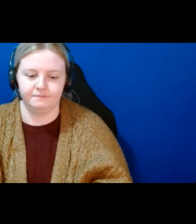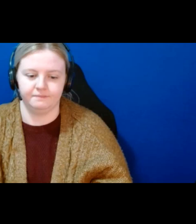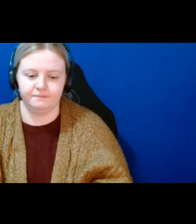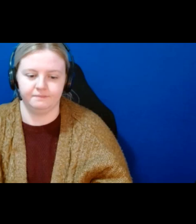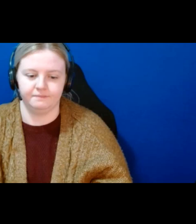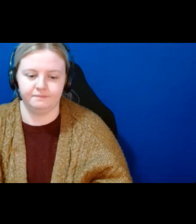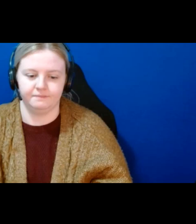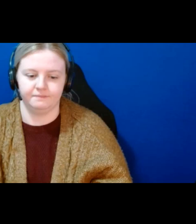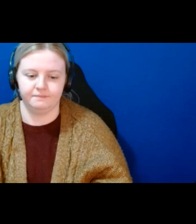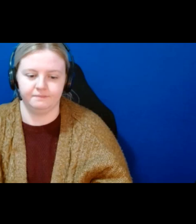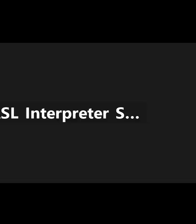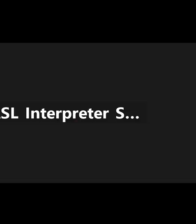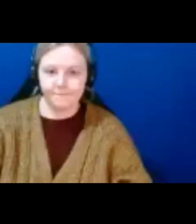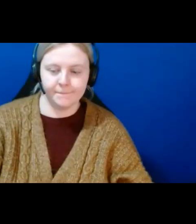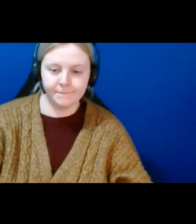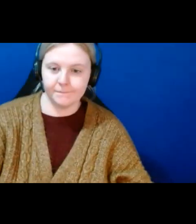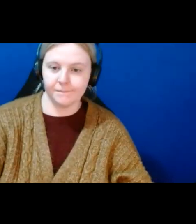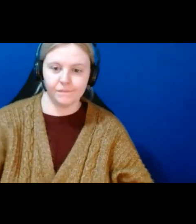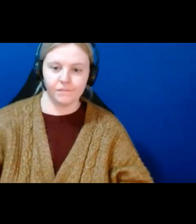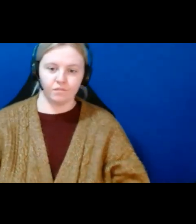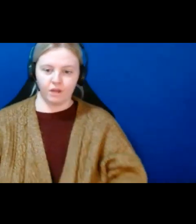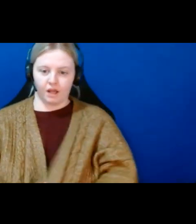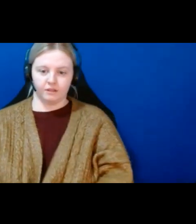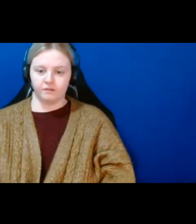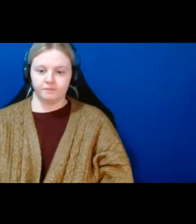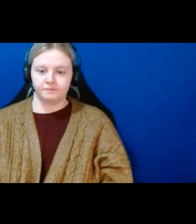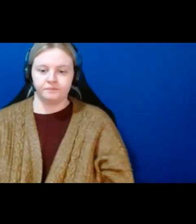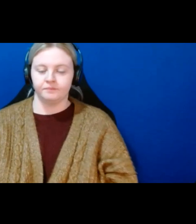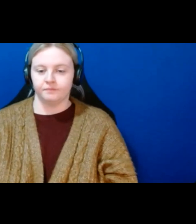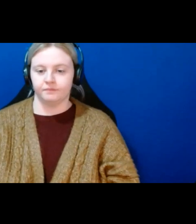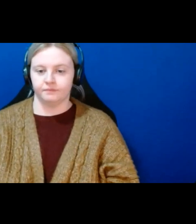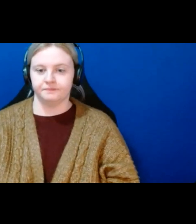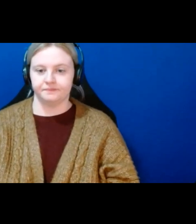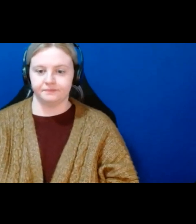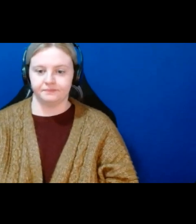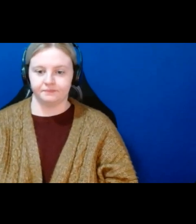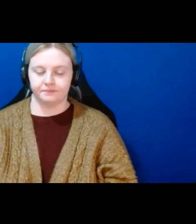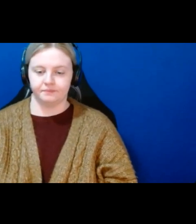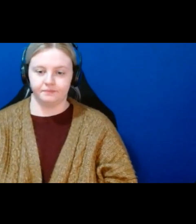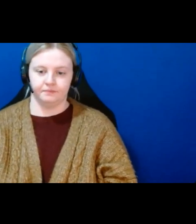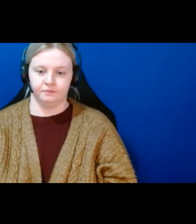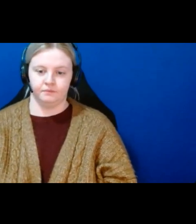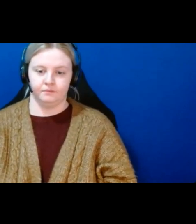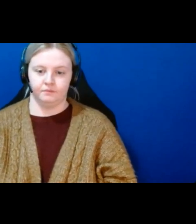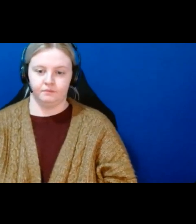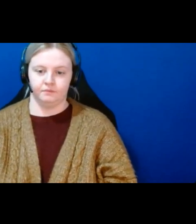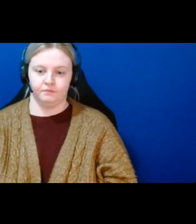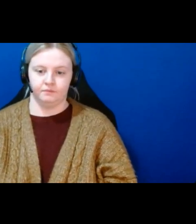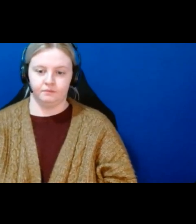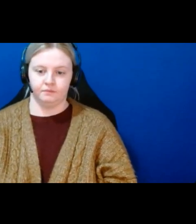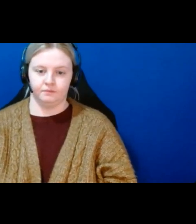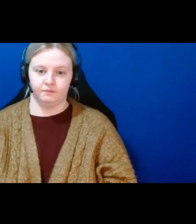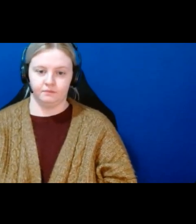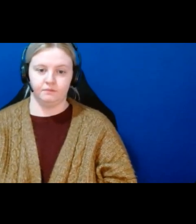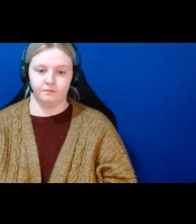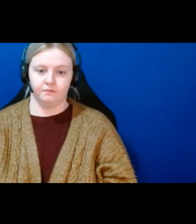yeah stylus I know sometimes we can't type as fast but a stylus would work too and help